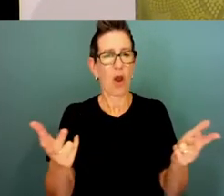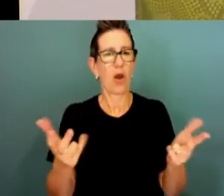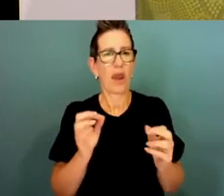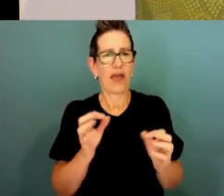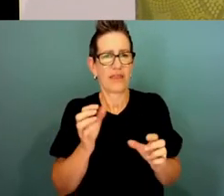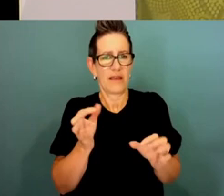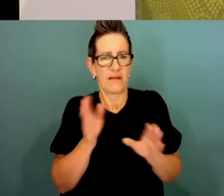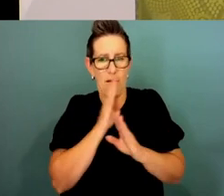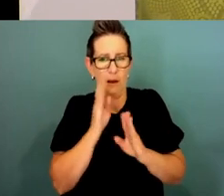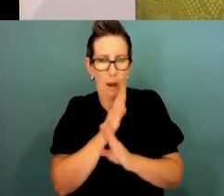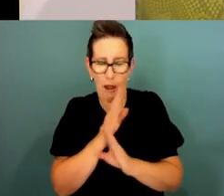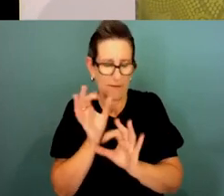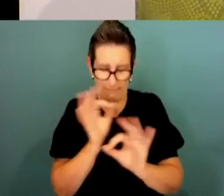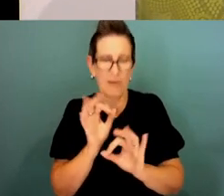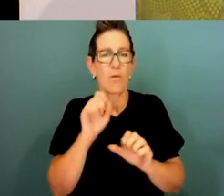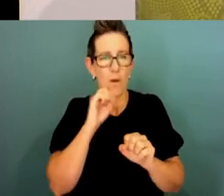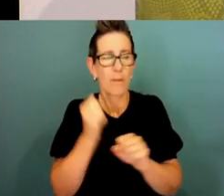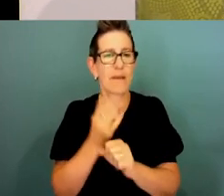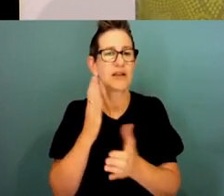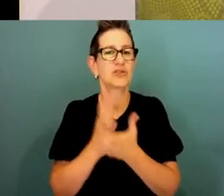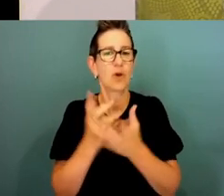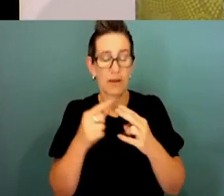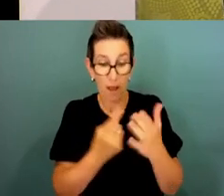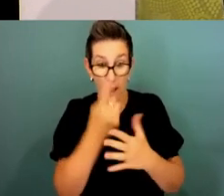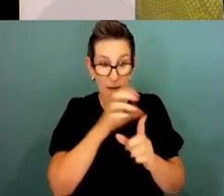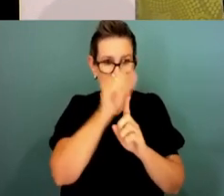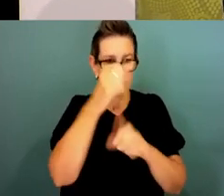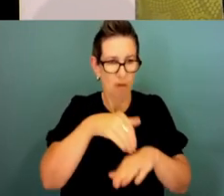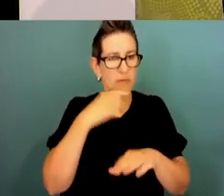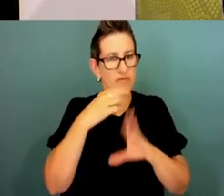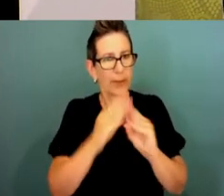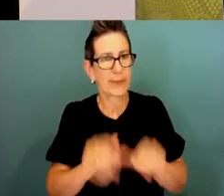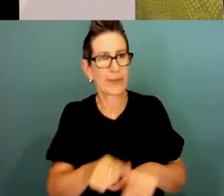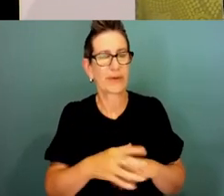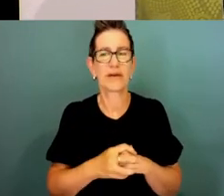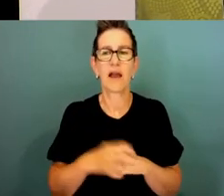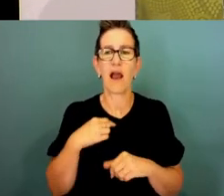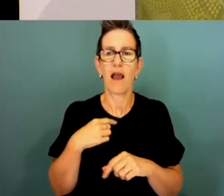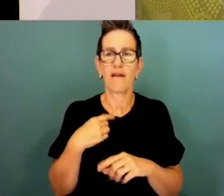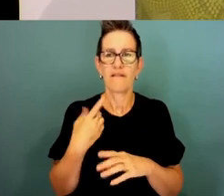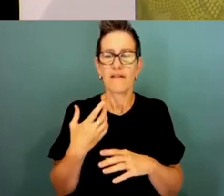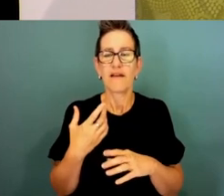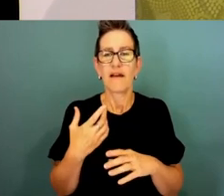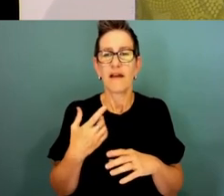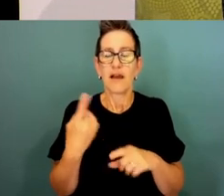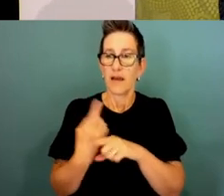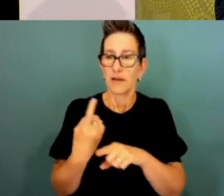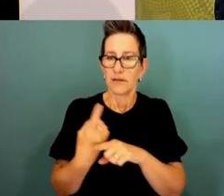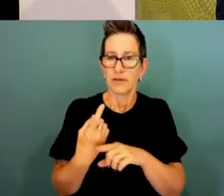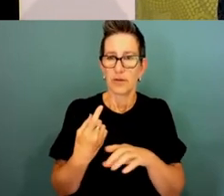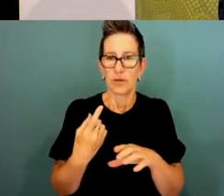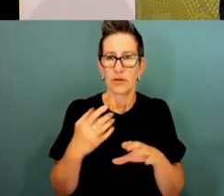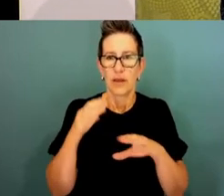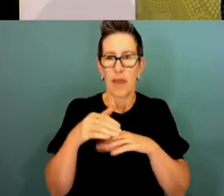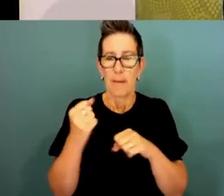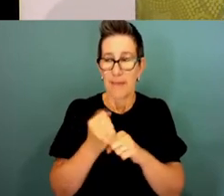agencies are taking action where problems are identified. Now, I've talked a fair bit since taking on this role about making sure the APS has